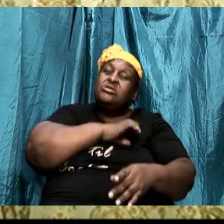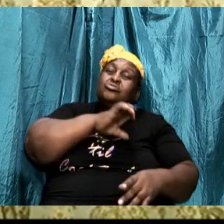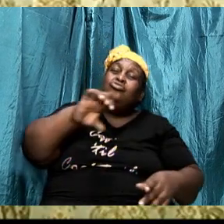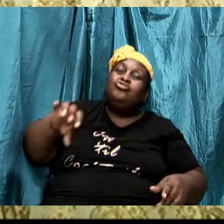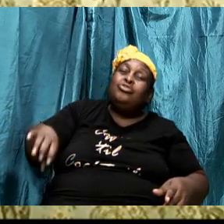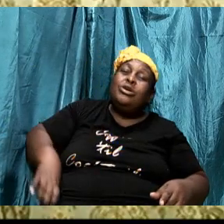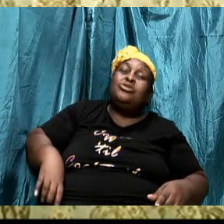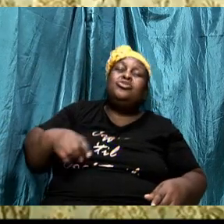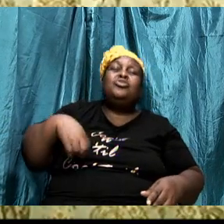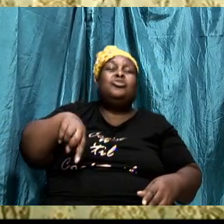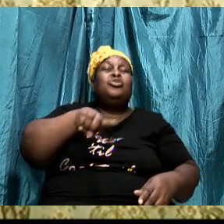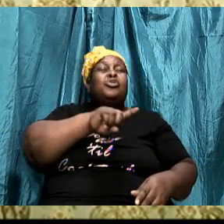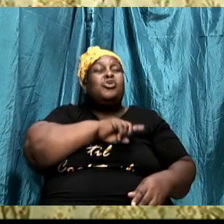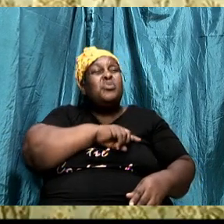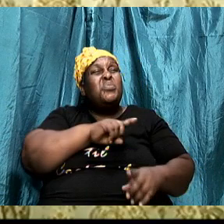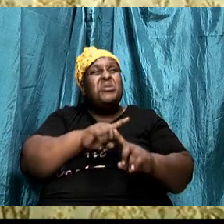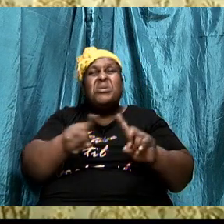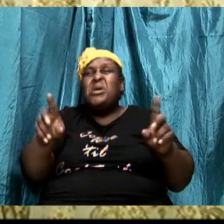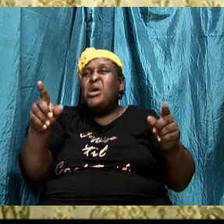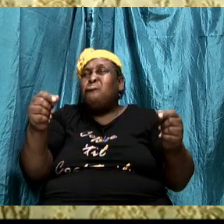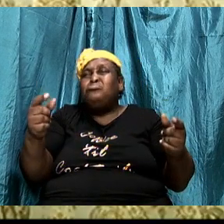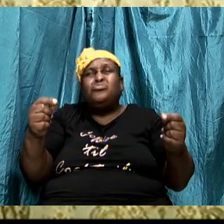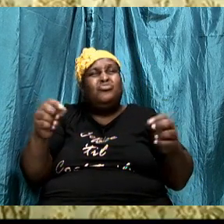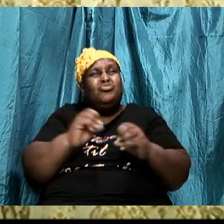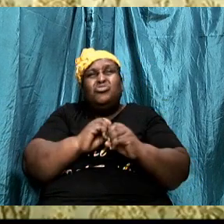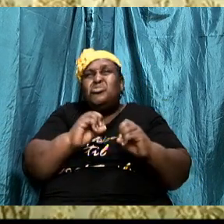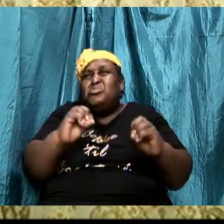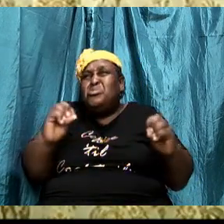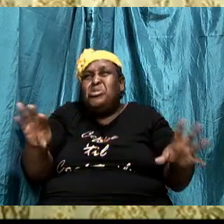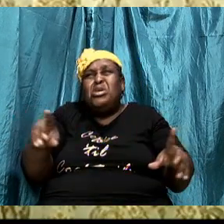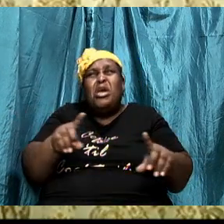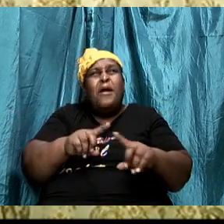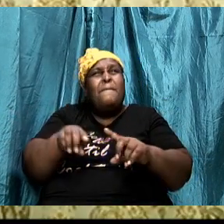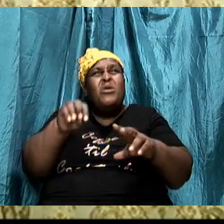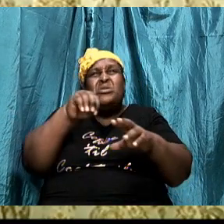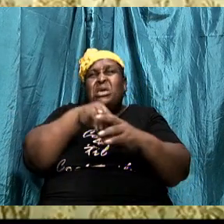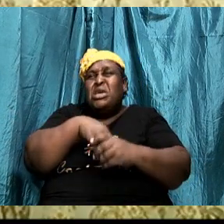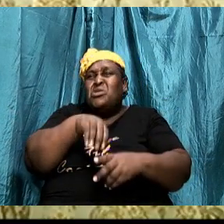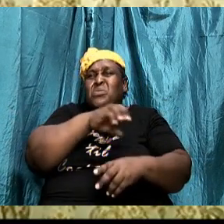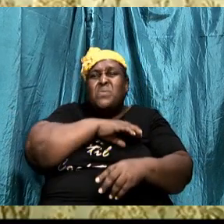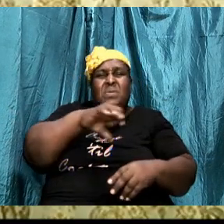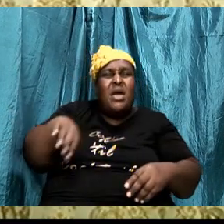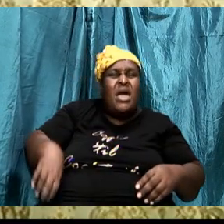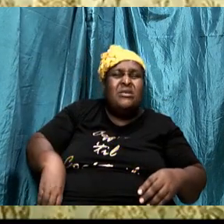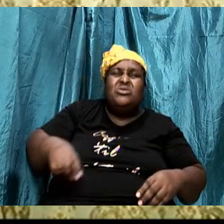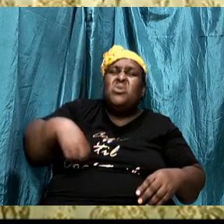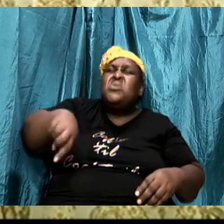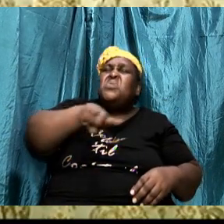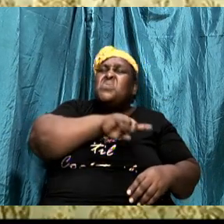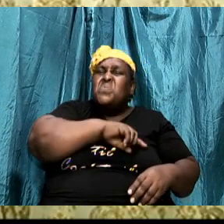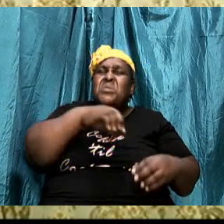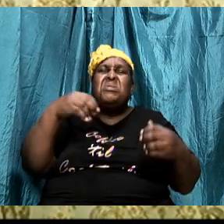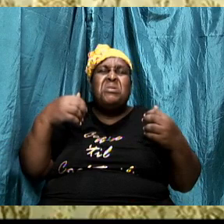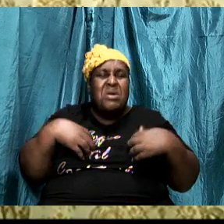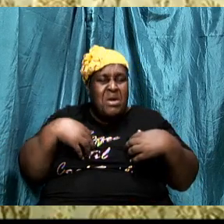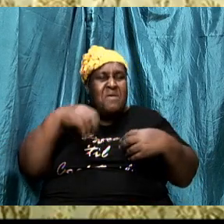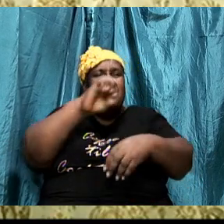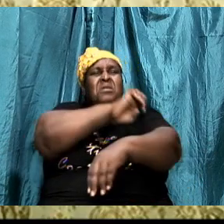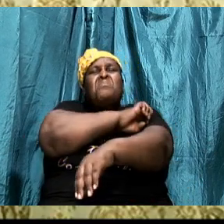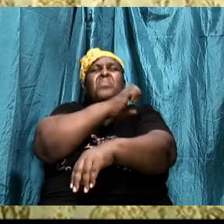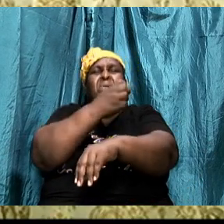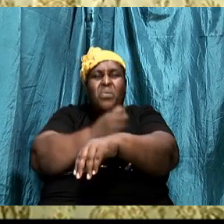But in Christ, we have at our disposal his empowerment, all the strength of his might,